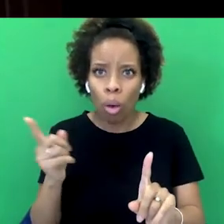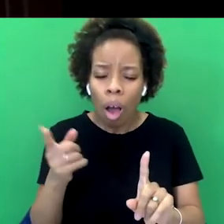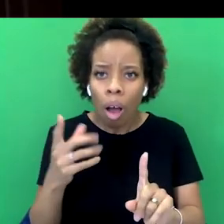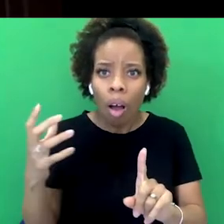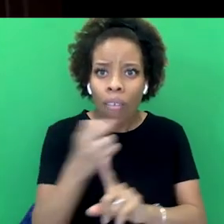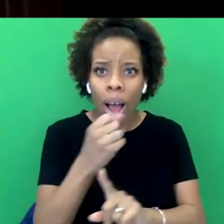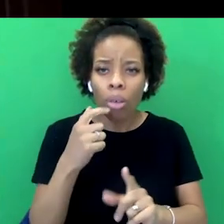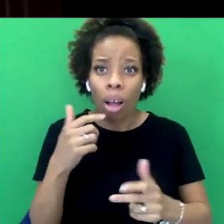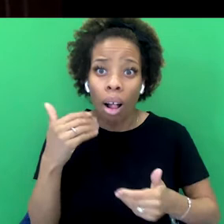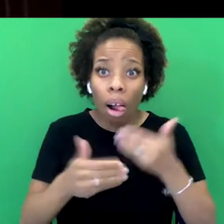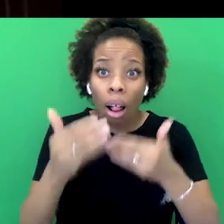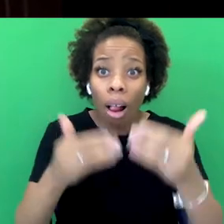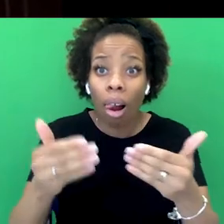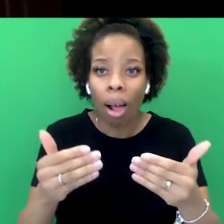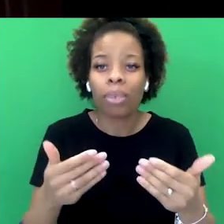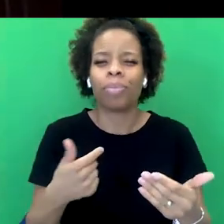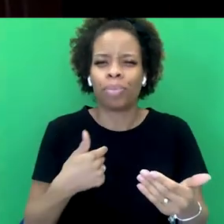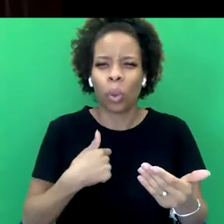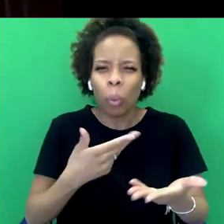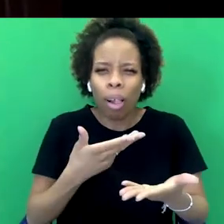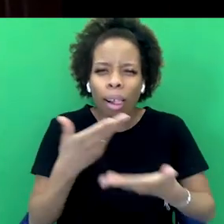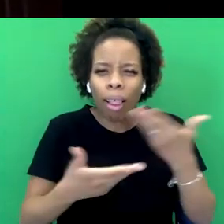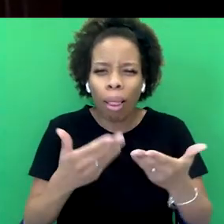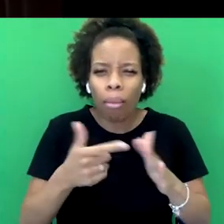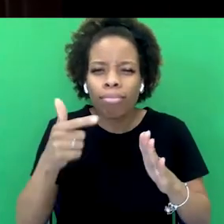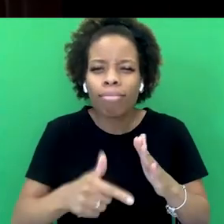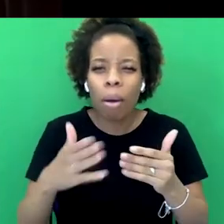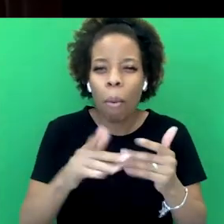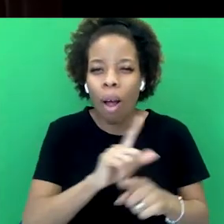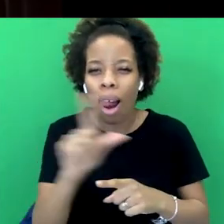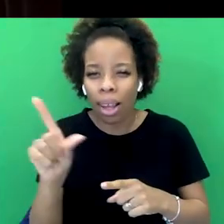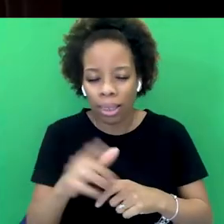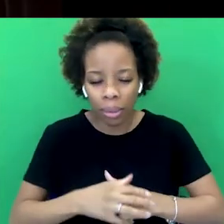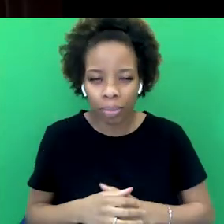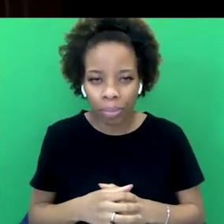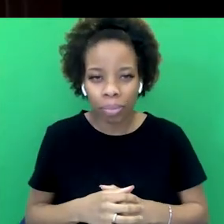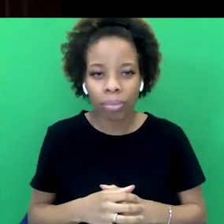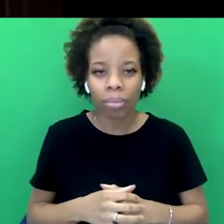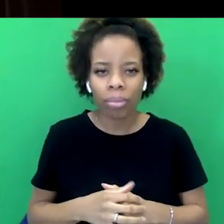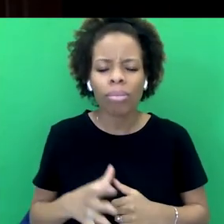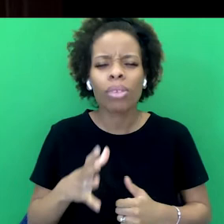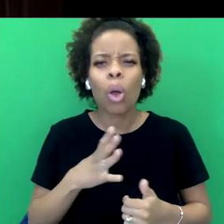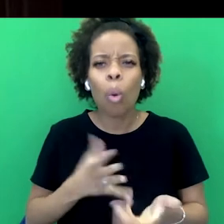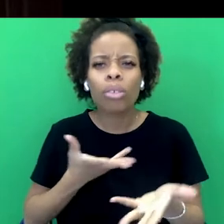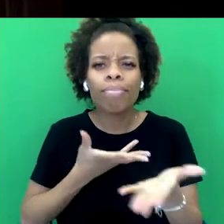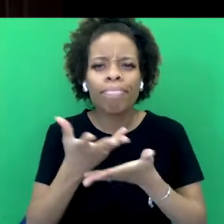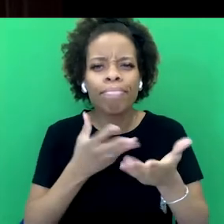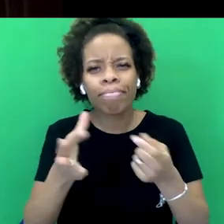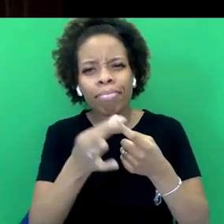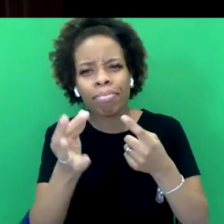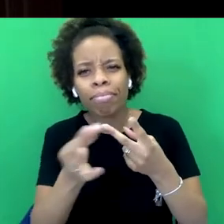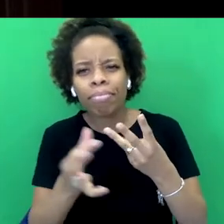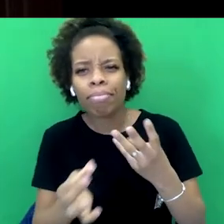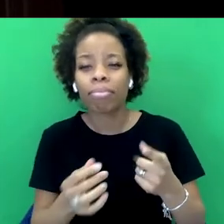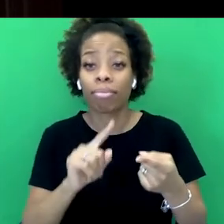Land. So we'll we'll get to that later. So I want to talk about a couple of things. So I want to talk about